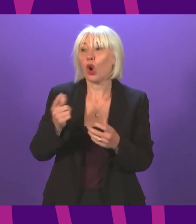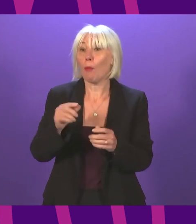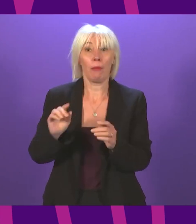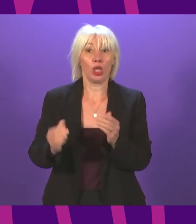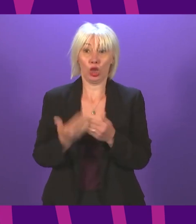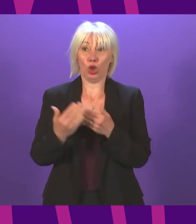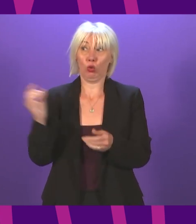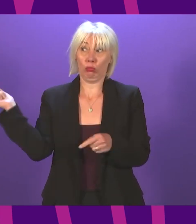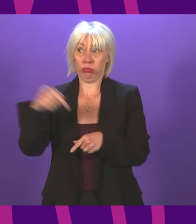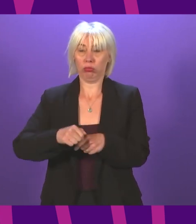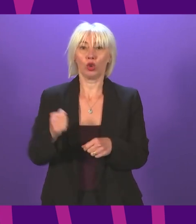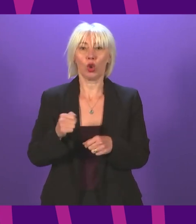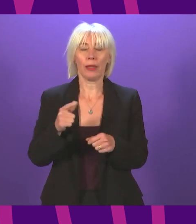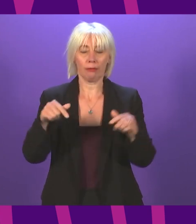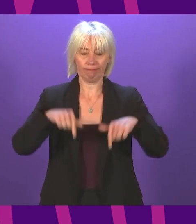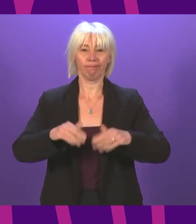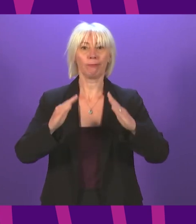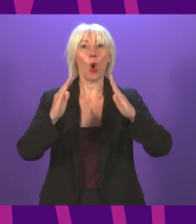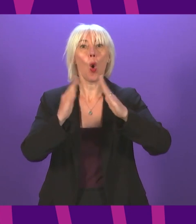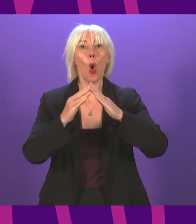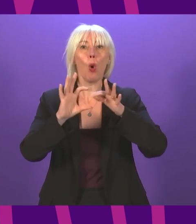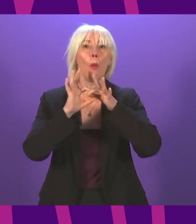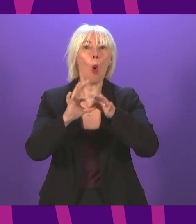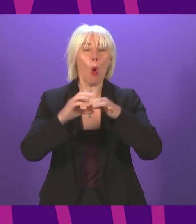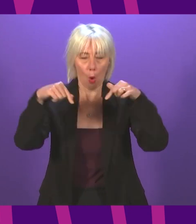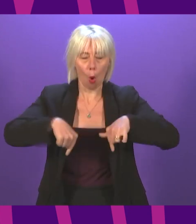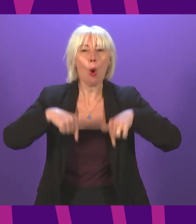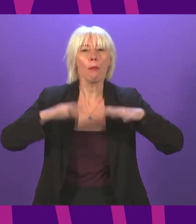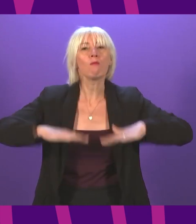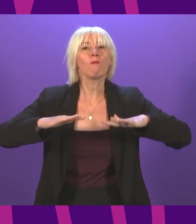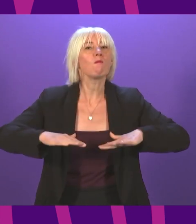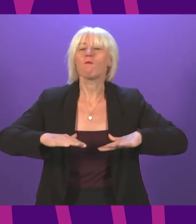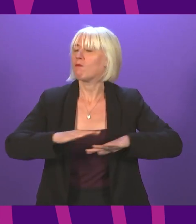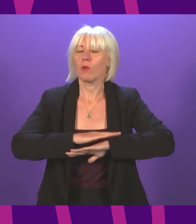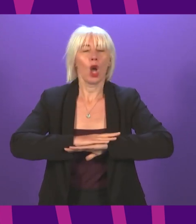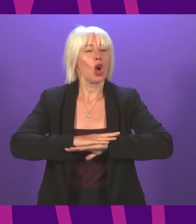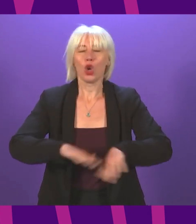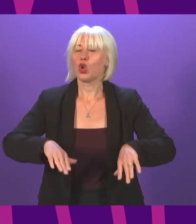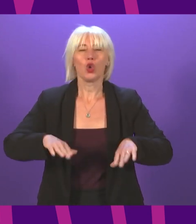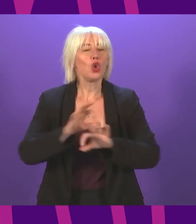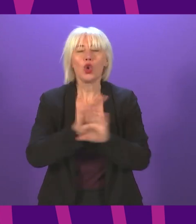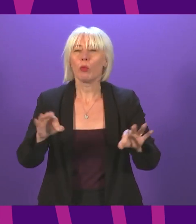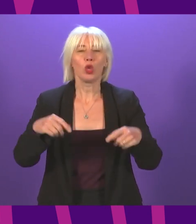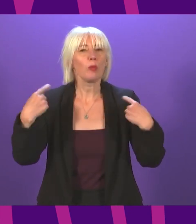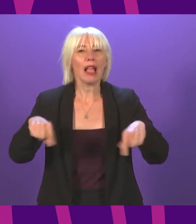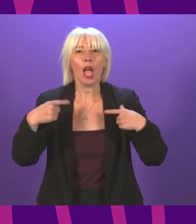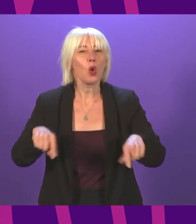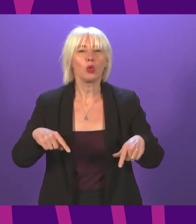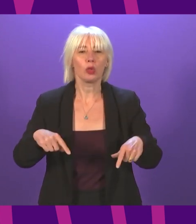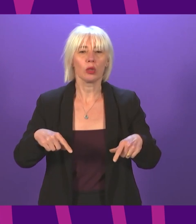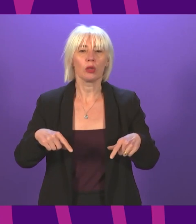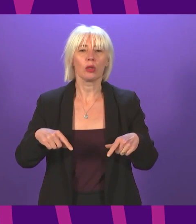to Scotland very recently, is home. This is their home, and we should not allow anybody ever to say...